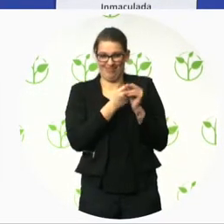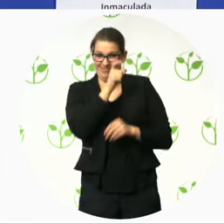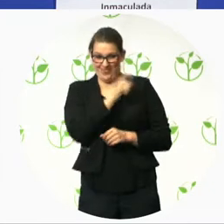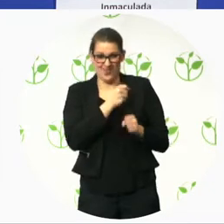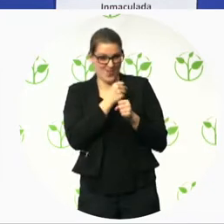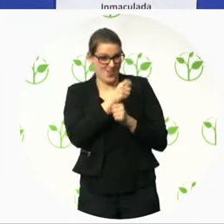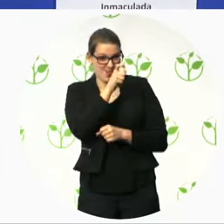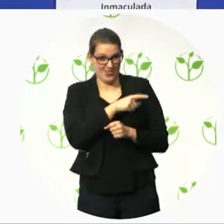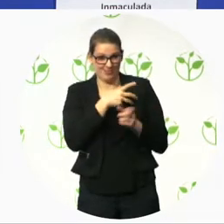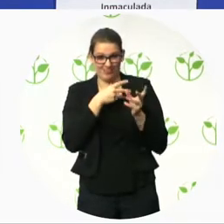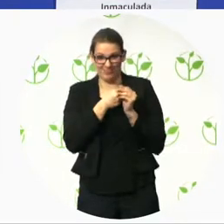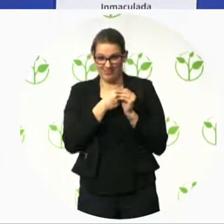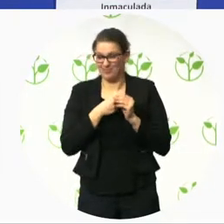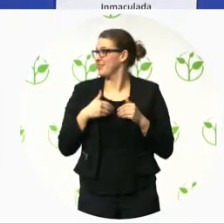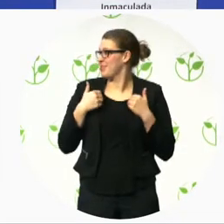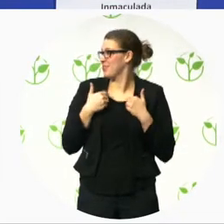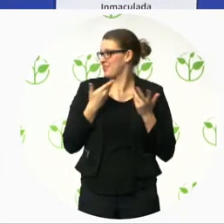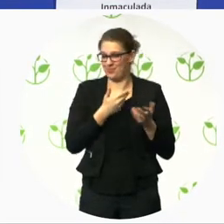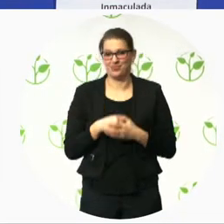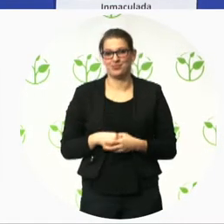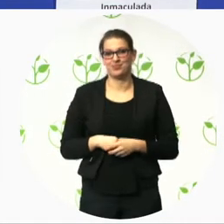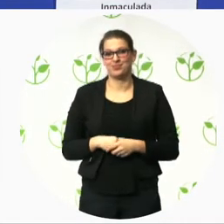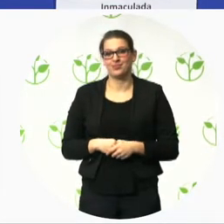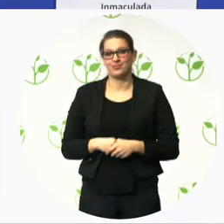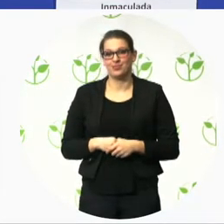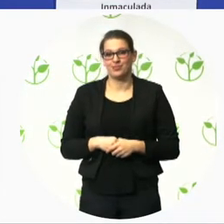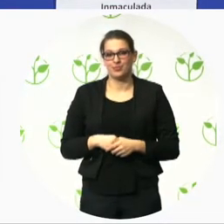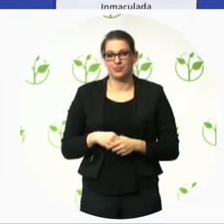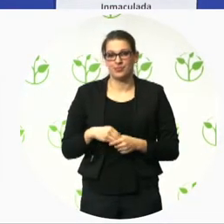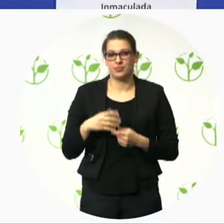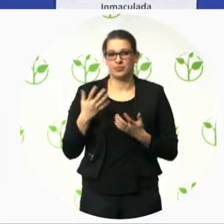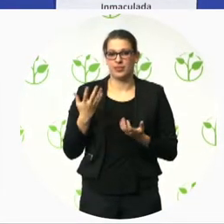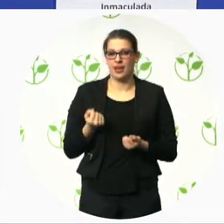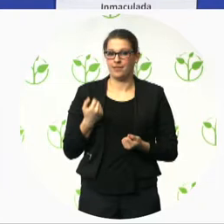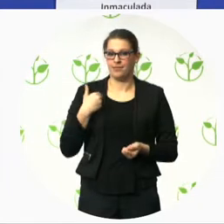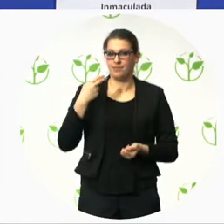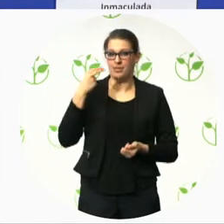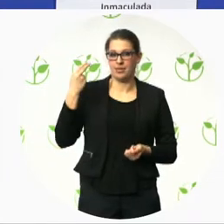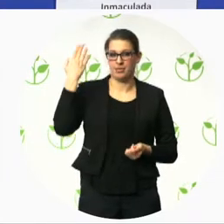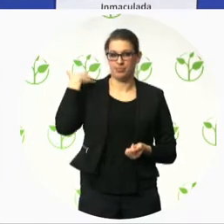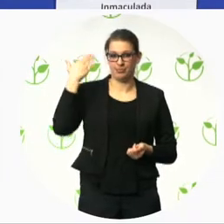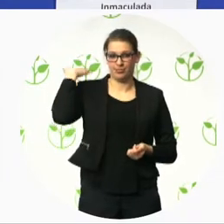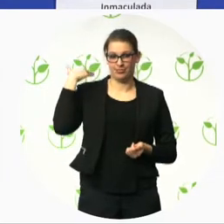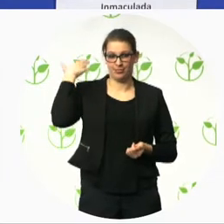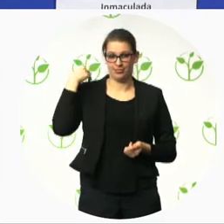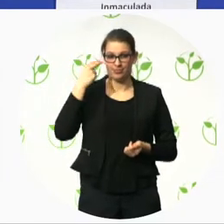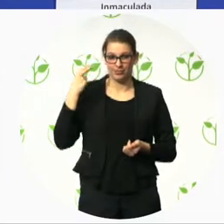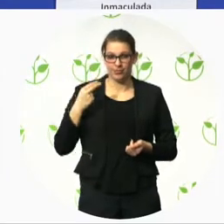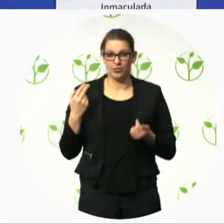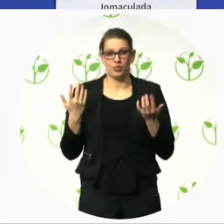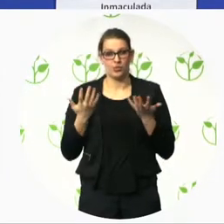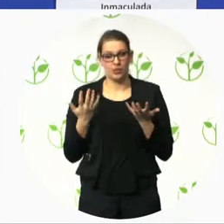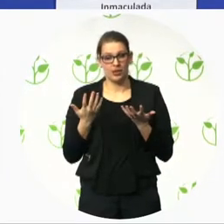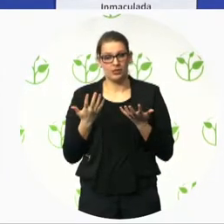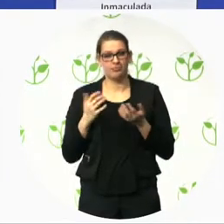I used to work when it was called Information Society, so sorry for that. Communications network content and technologies. get carried out